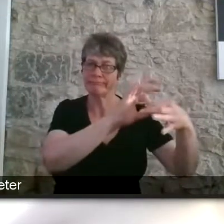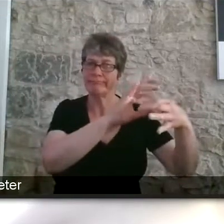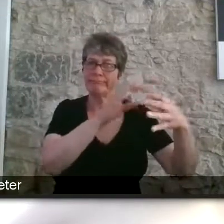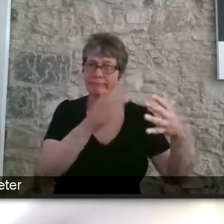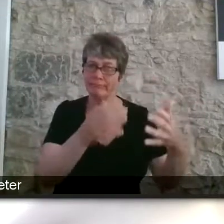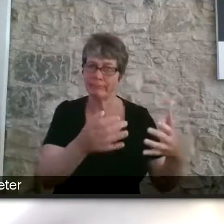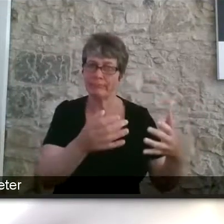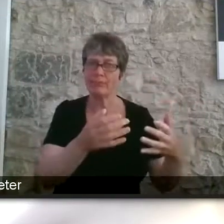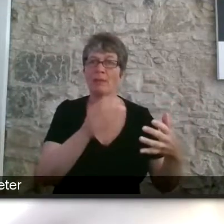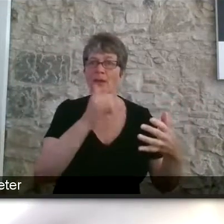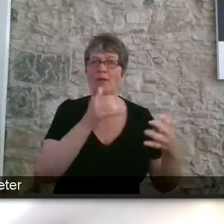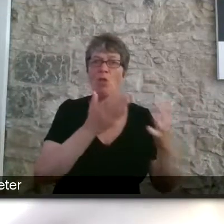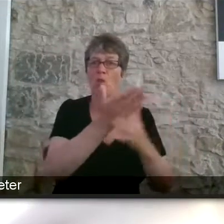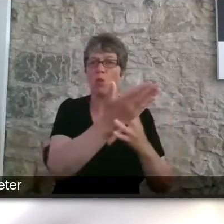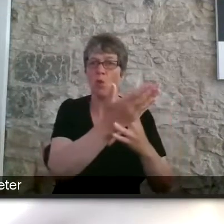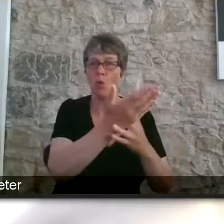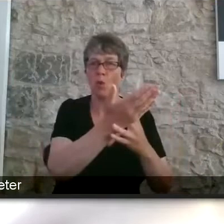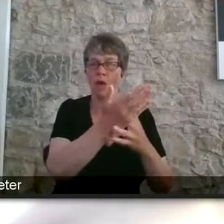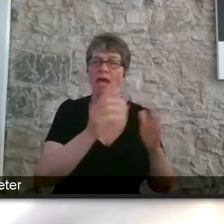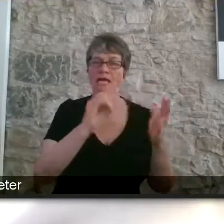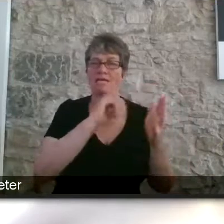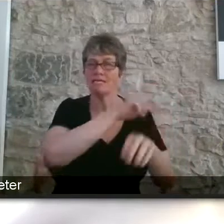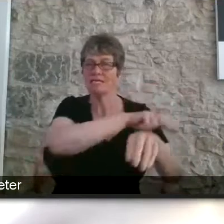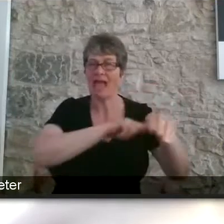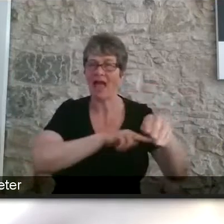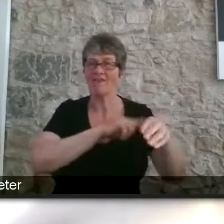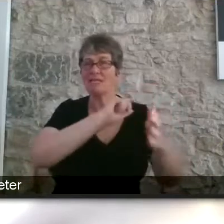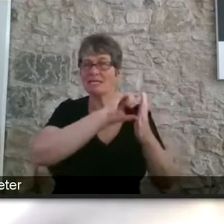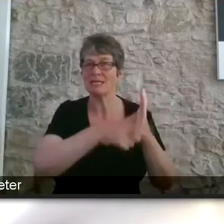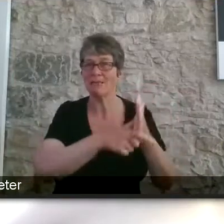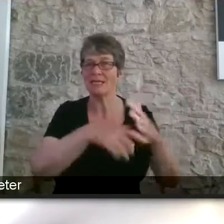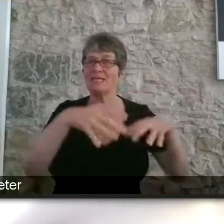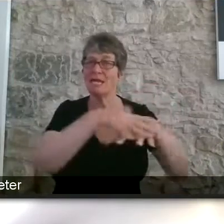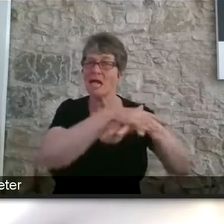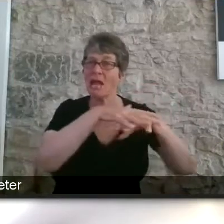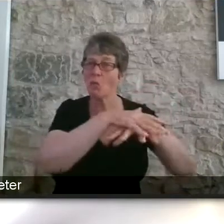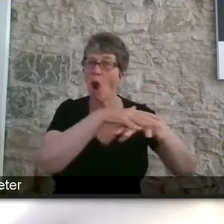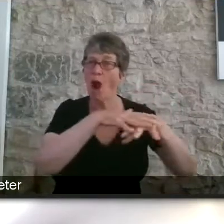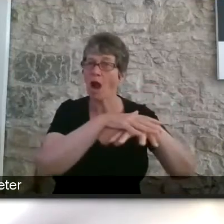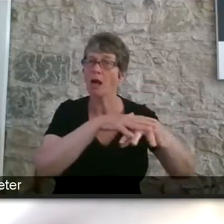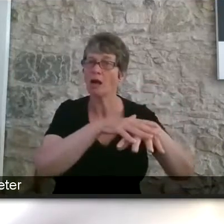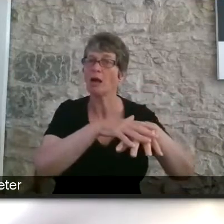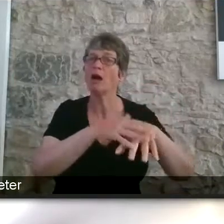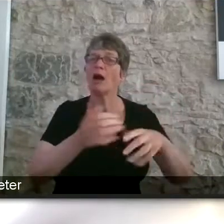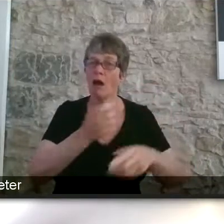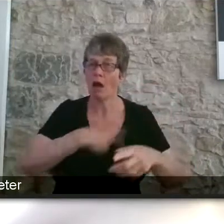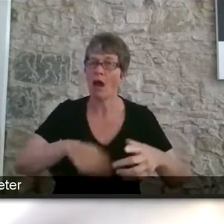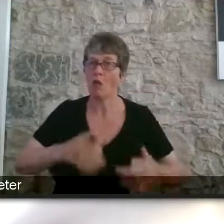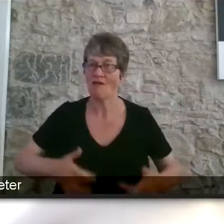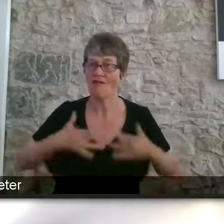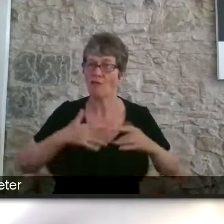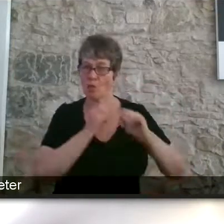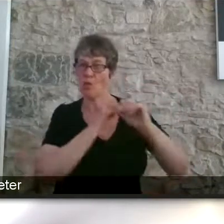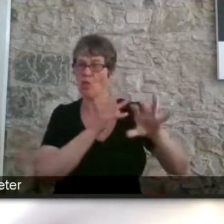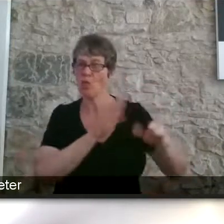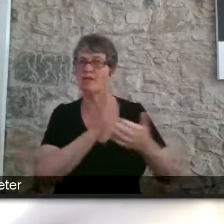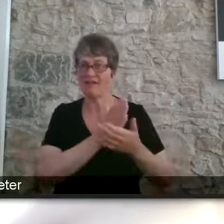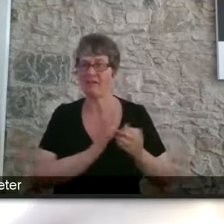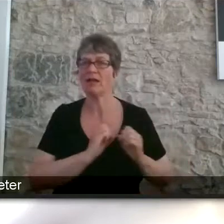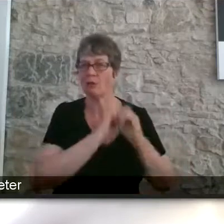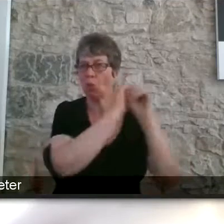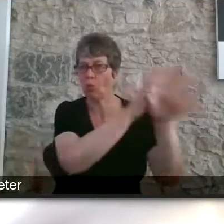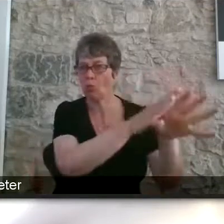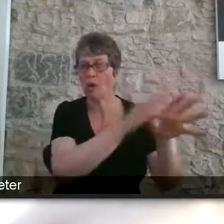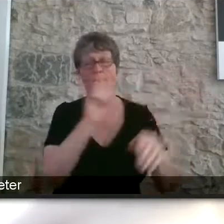disability networks are coming through I'm not so sure about smaller employers which are the majority of course and